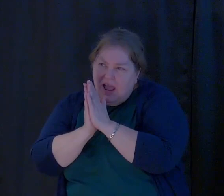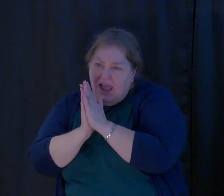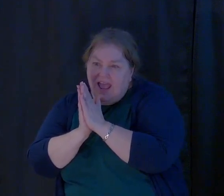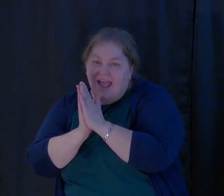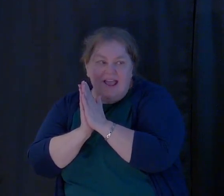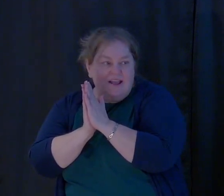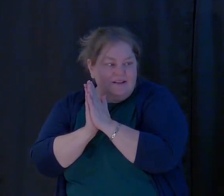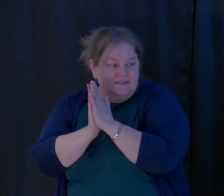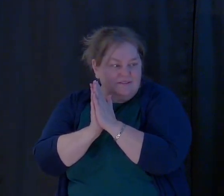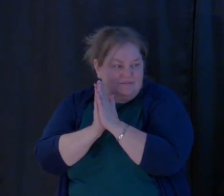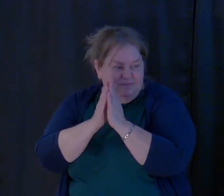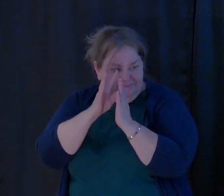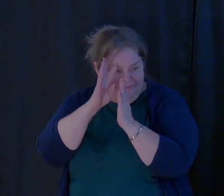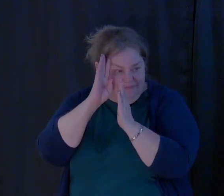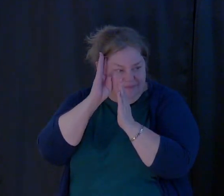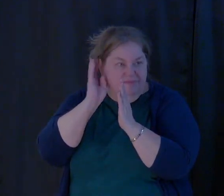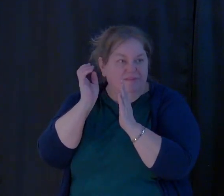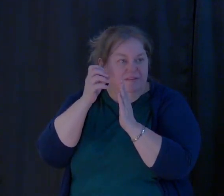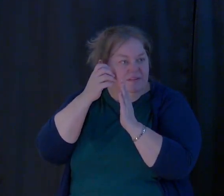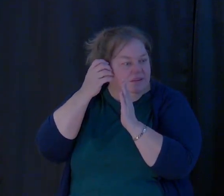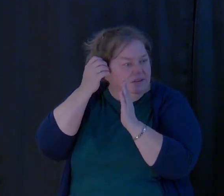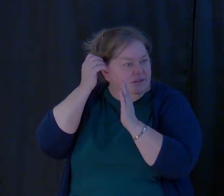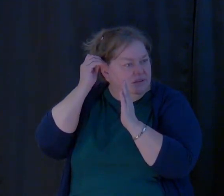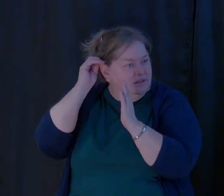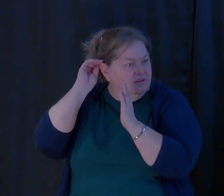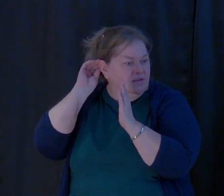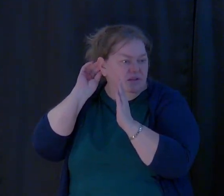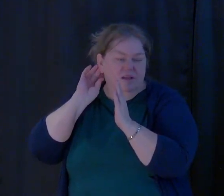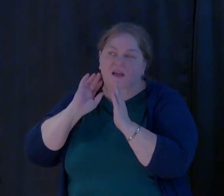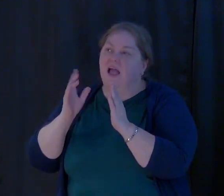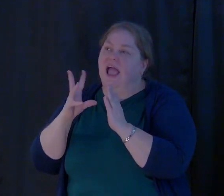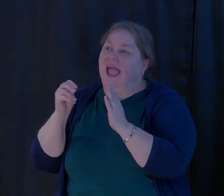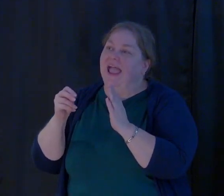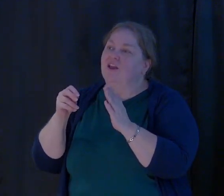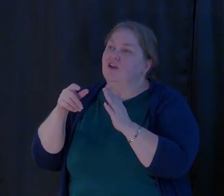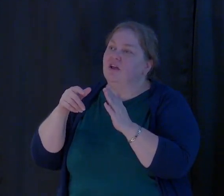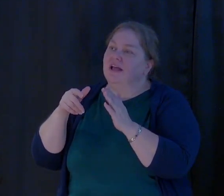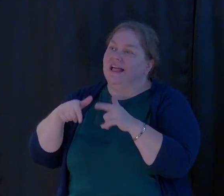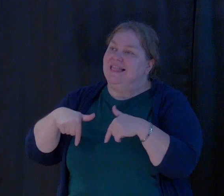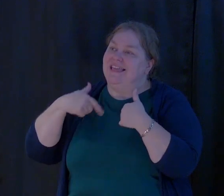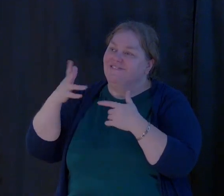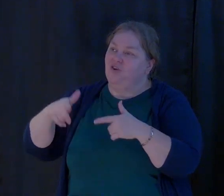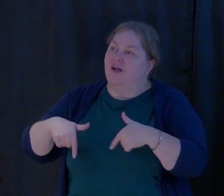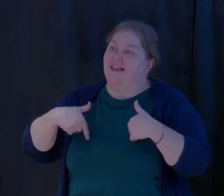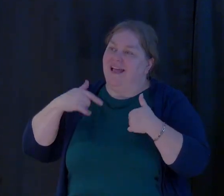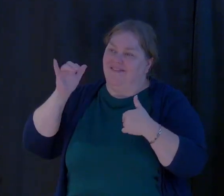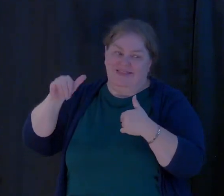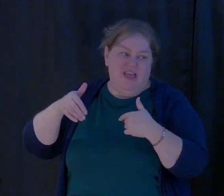And saying, God, what direction do you have me to go? And begin living your life in those ways.